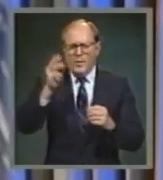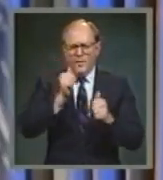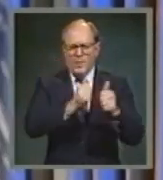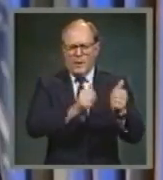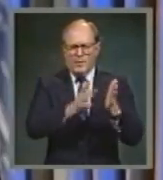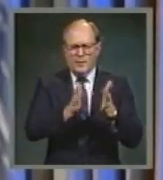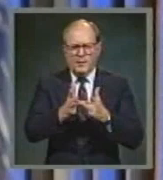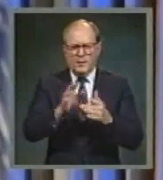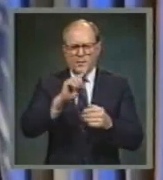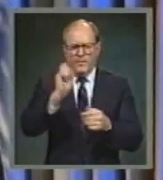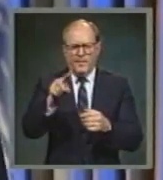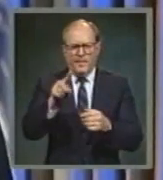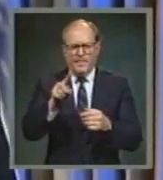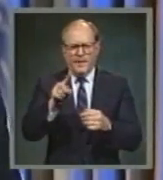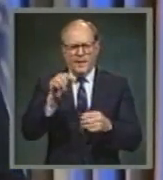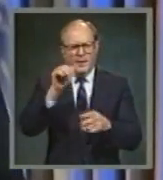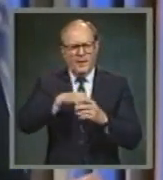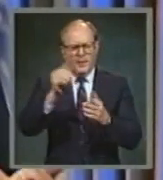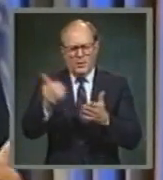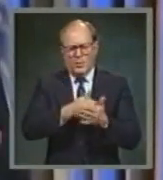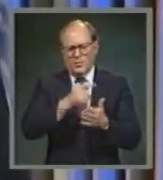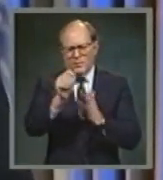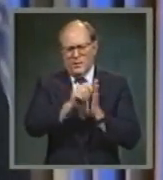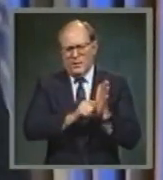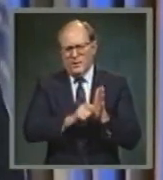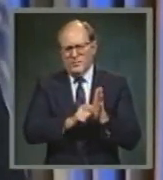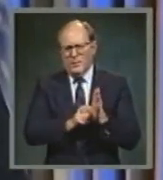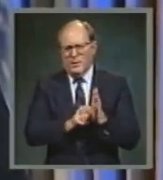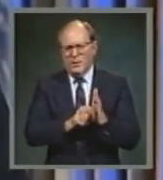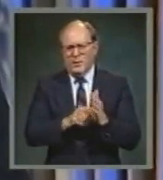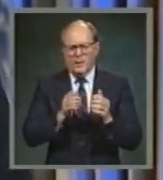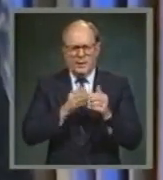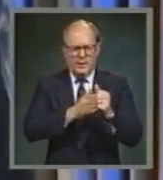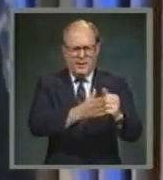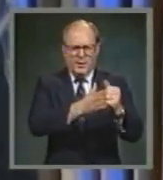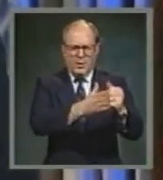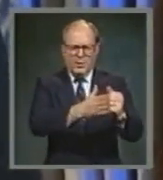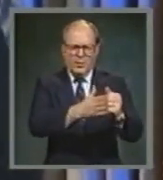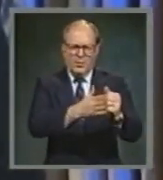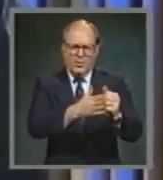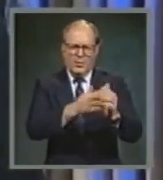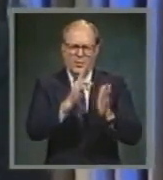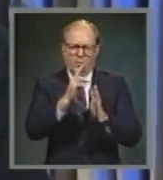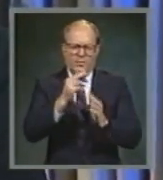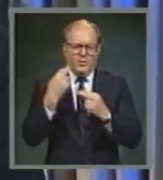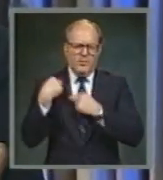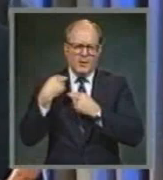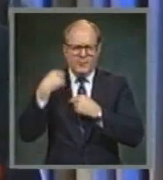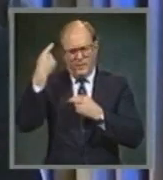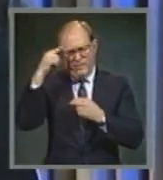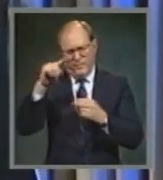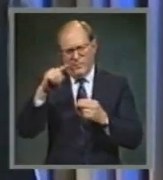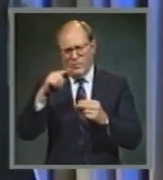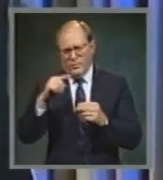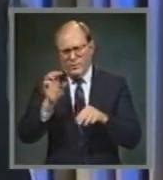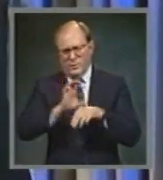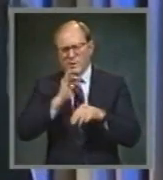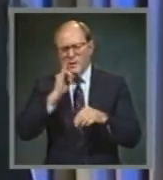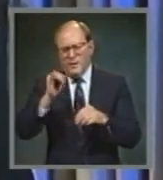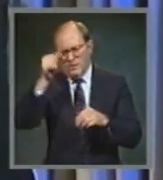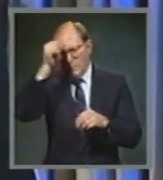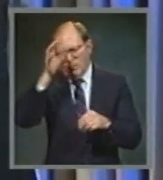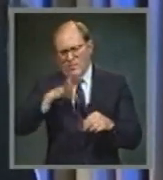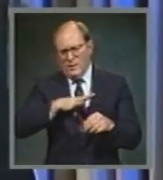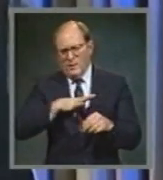In the New Testament, the leadership roles in the church are given to the men. From among all His disciples, many